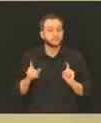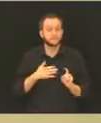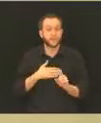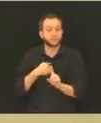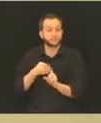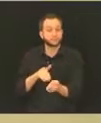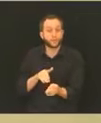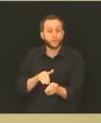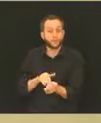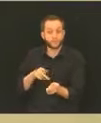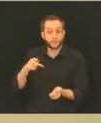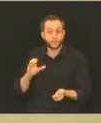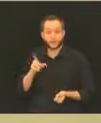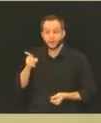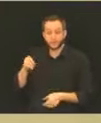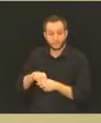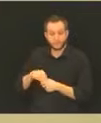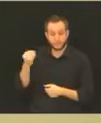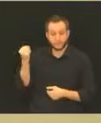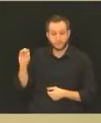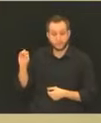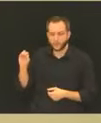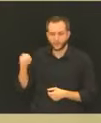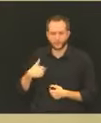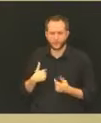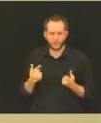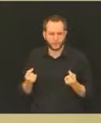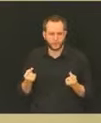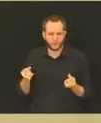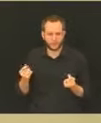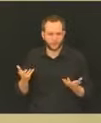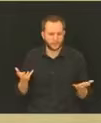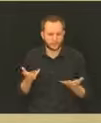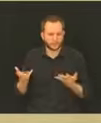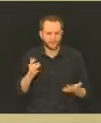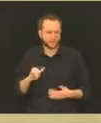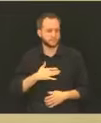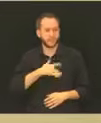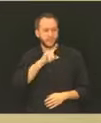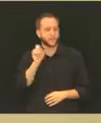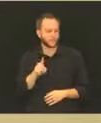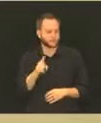in Missouri, what do I do as well? So those, those two there.